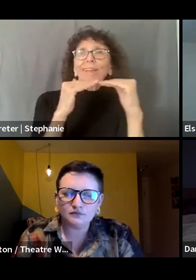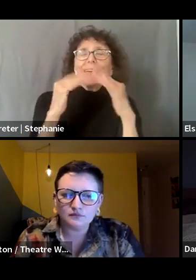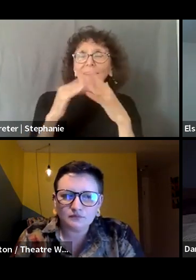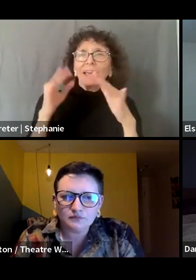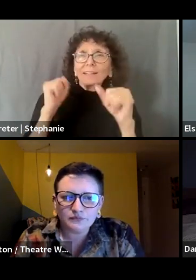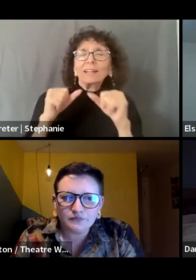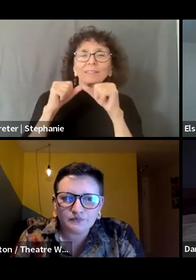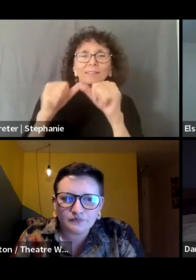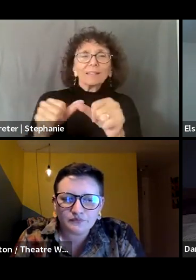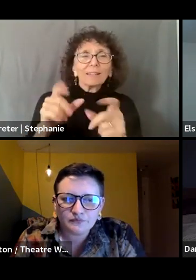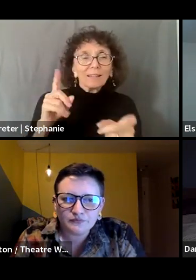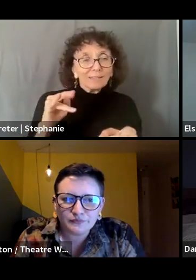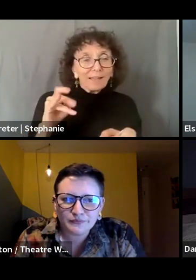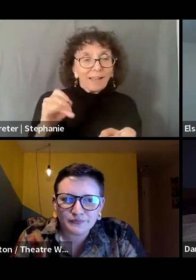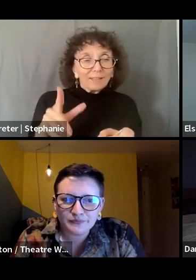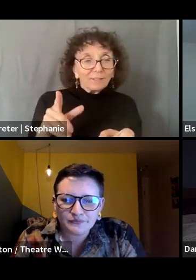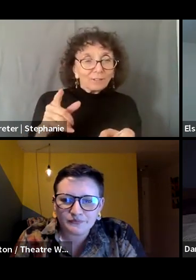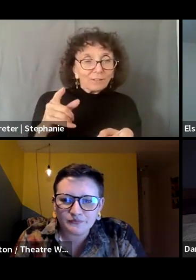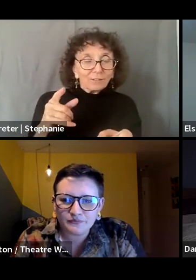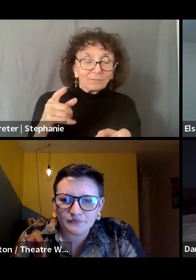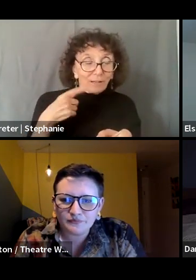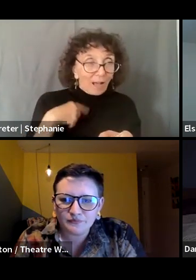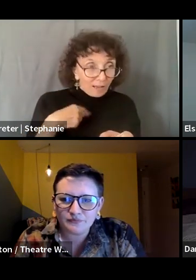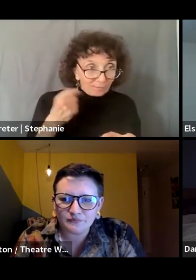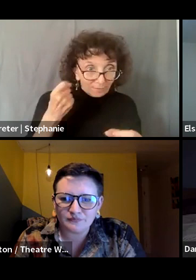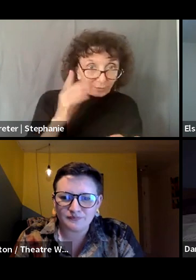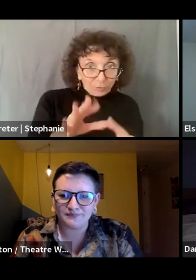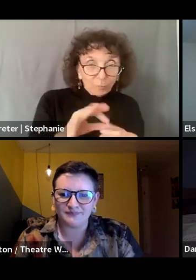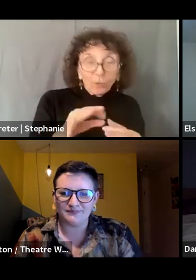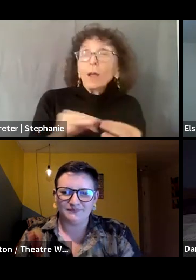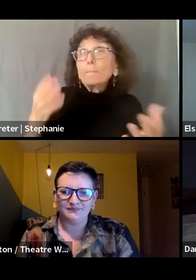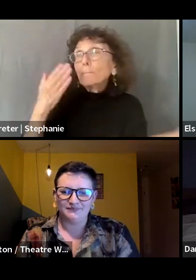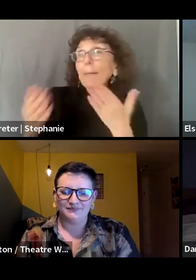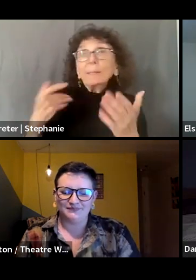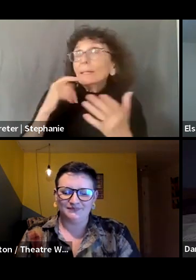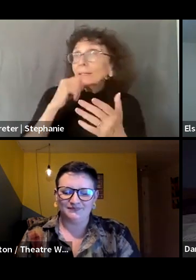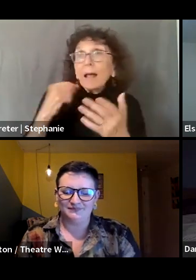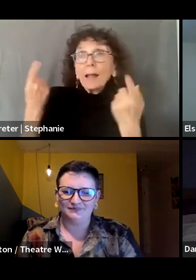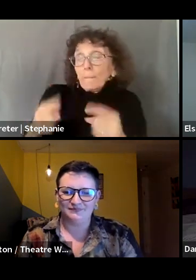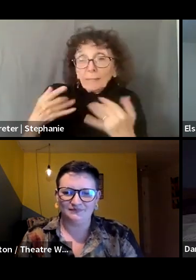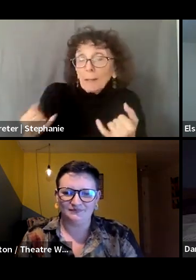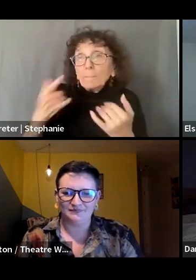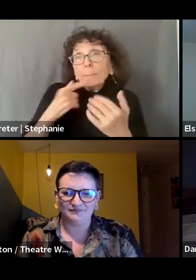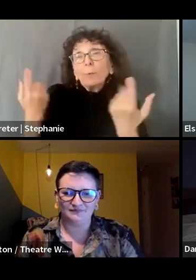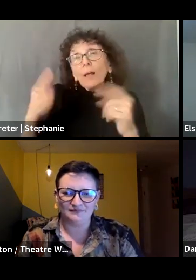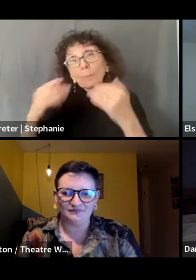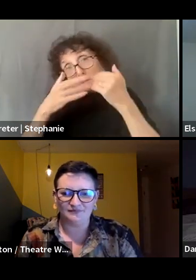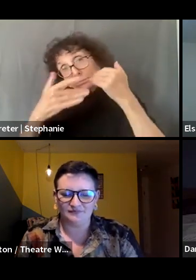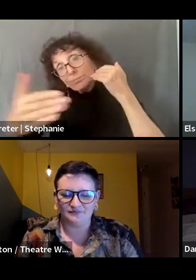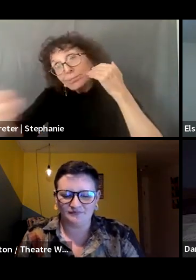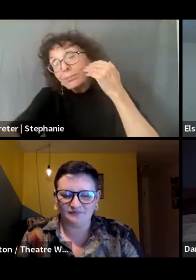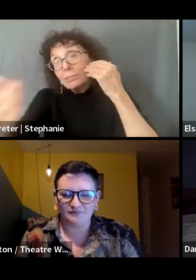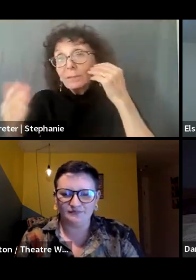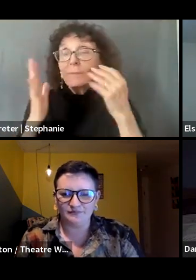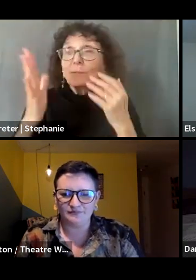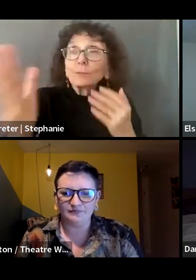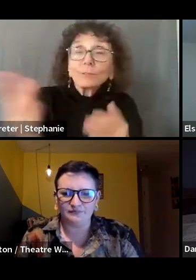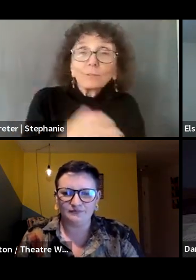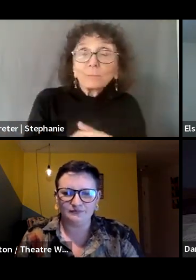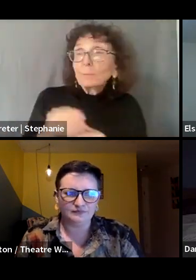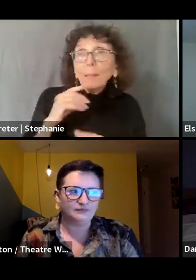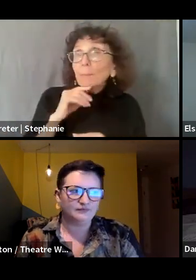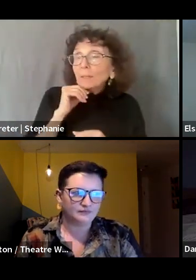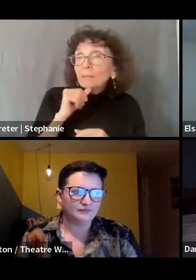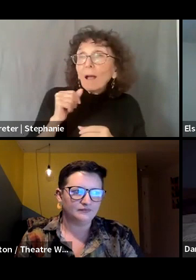here to say, like, this might be generational shift. I understand that what I'm asking you to speak to right now is not something that might happen in the next 10 years,